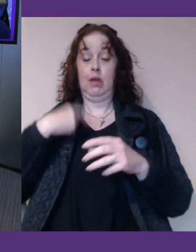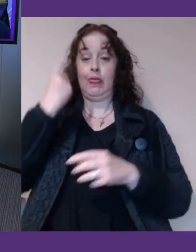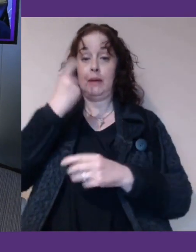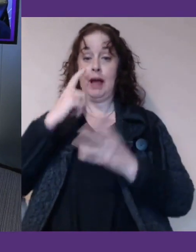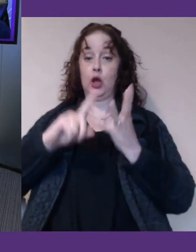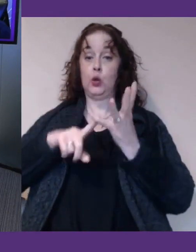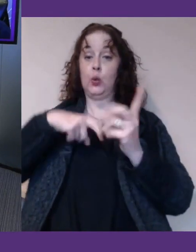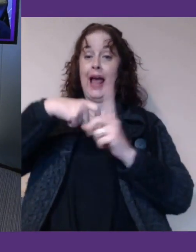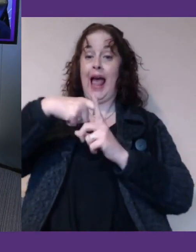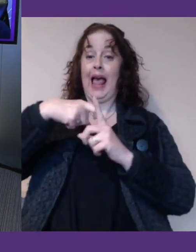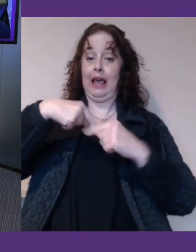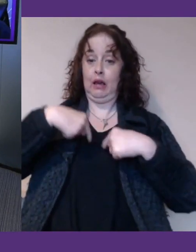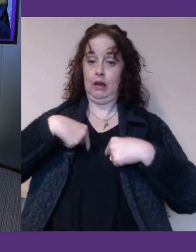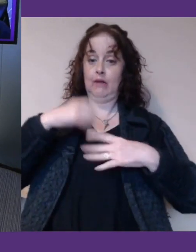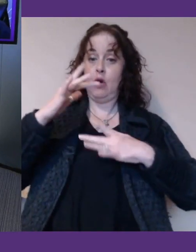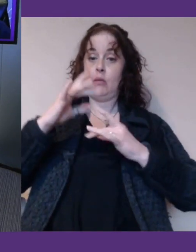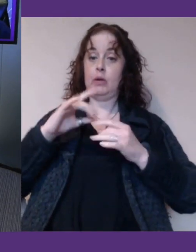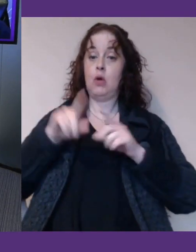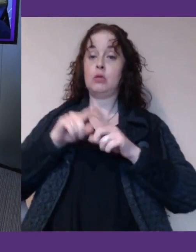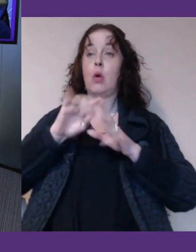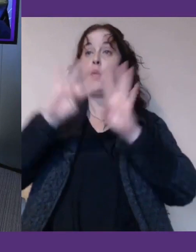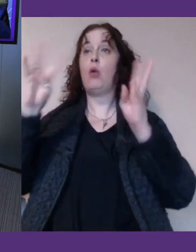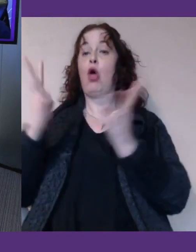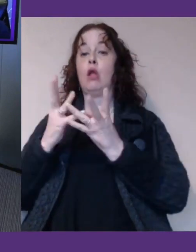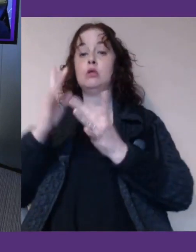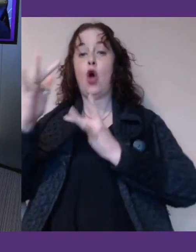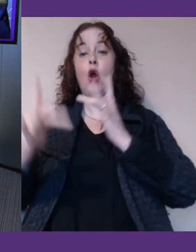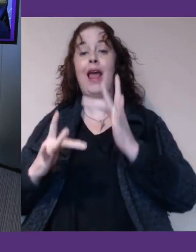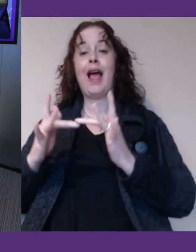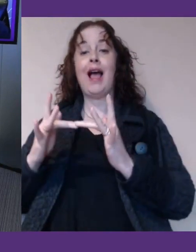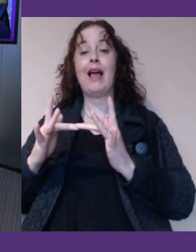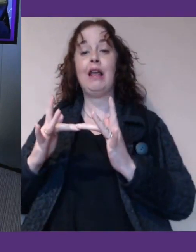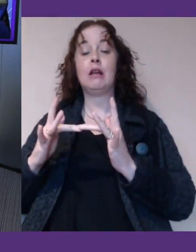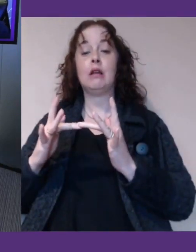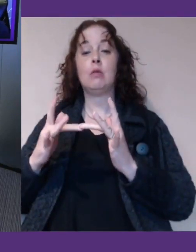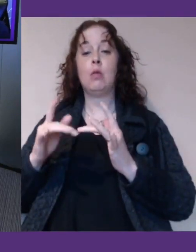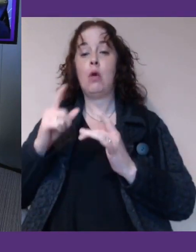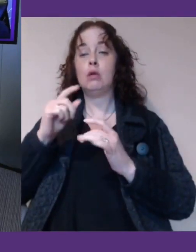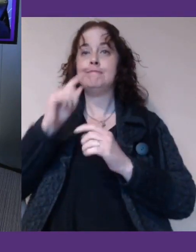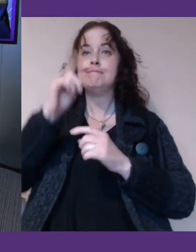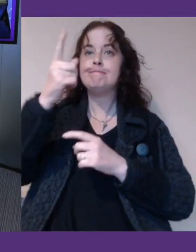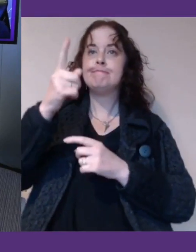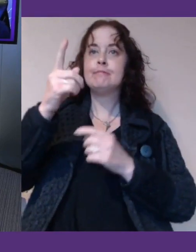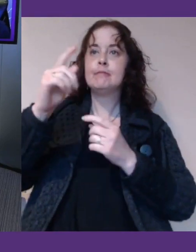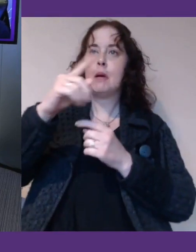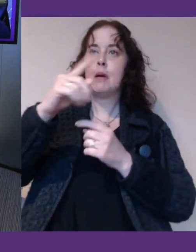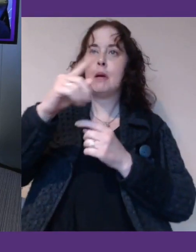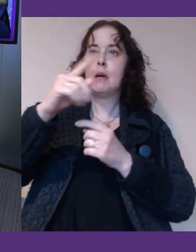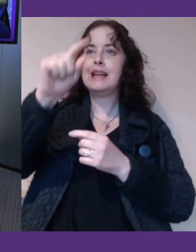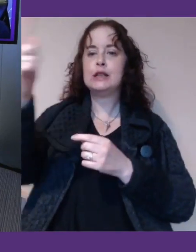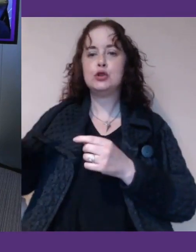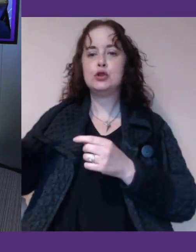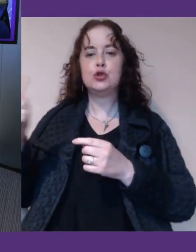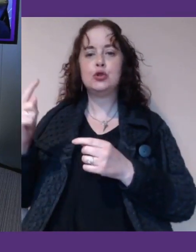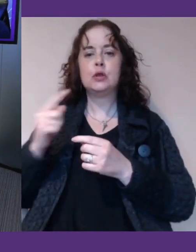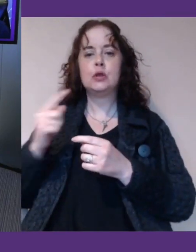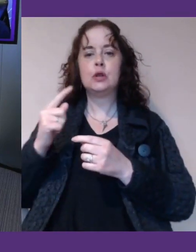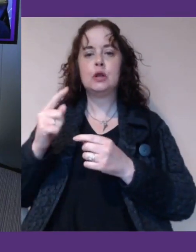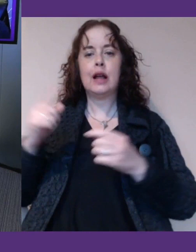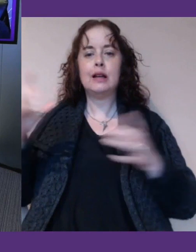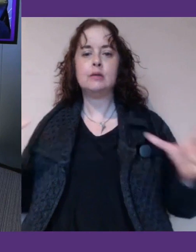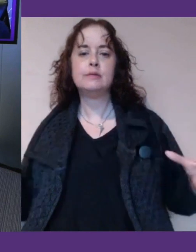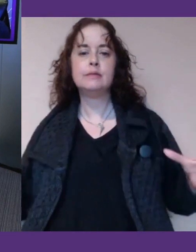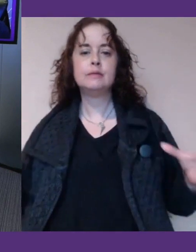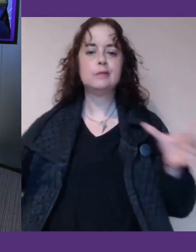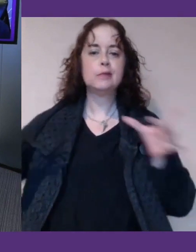people online are from all over the world. You know, what can they do within their respective parts to bring that together? It's a very complicated picture that you guys